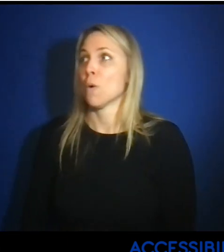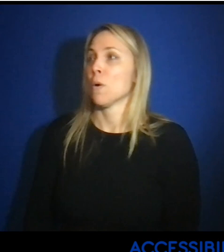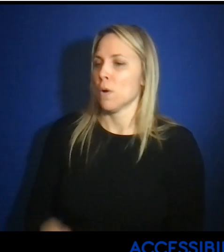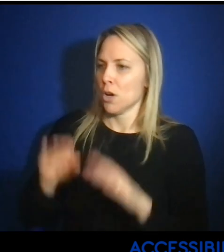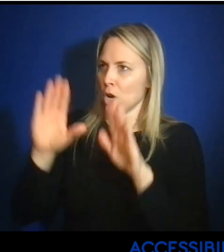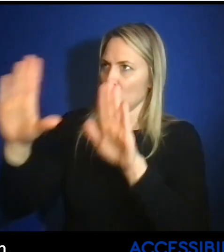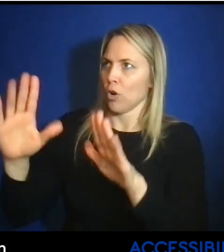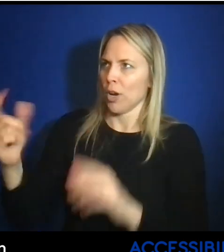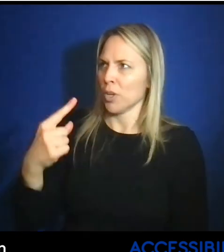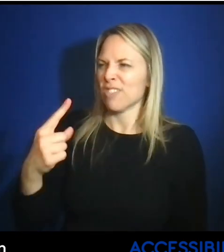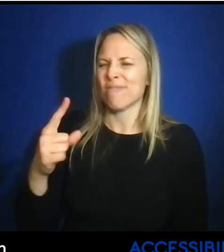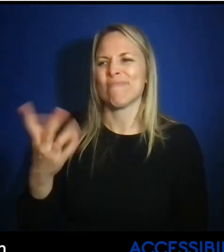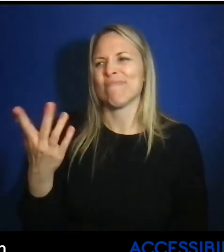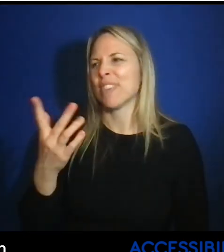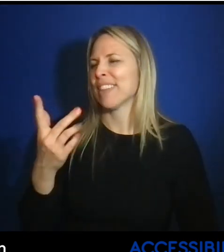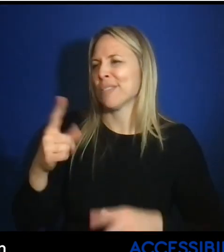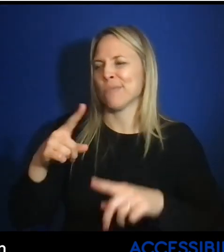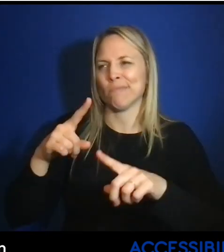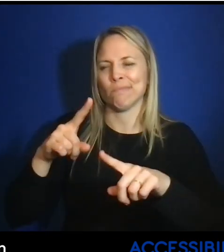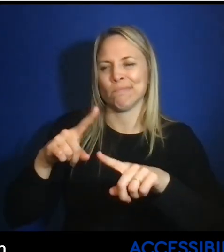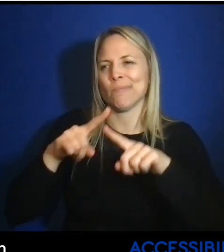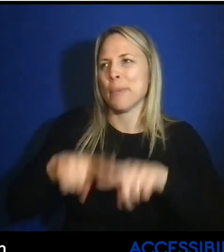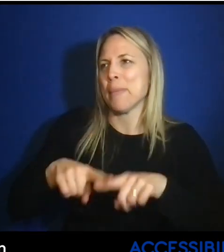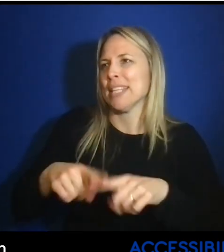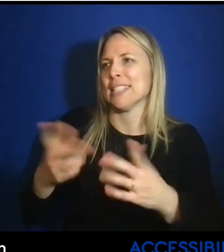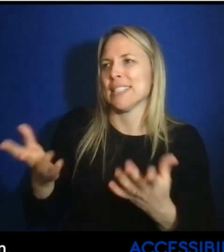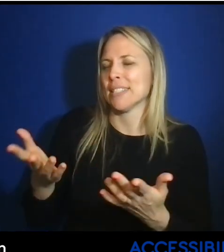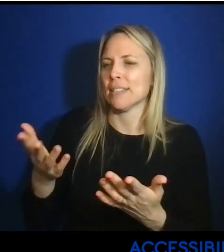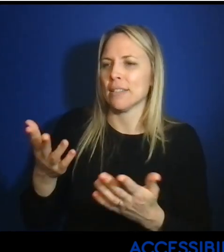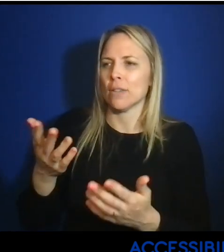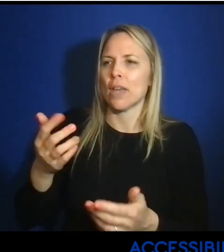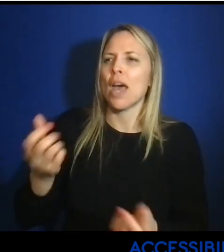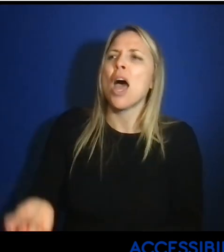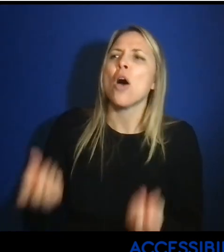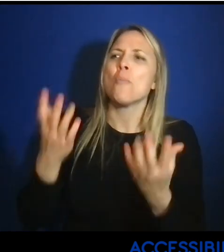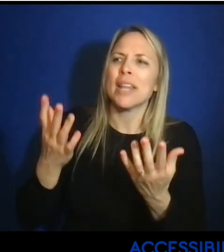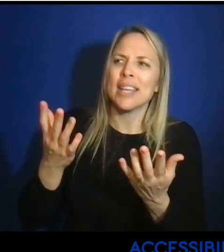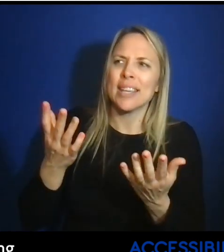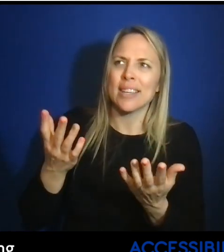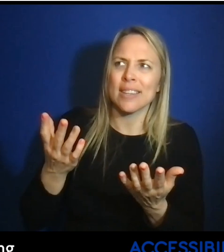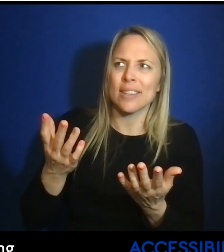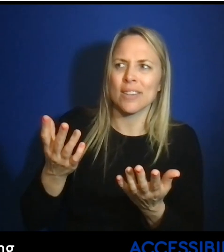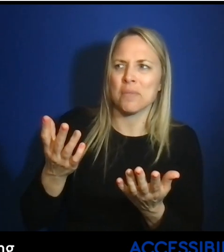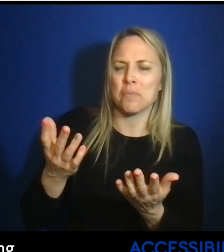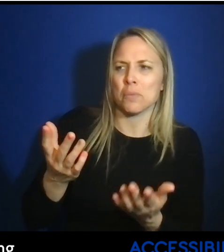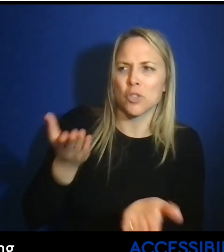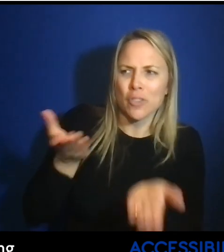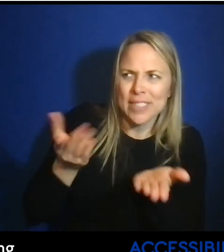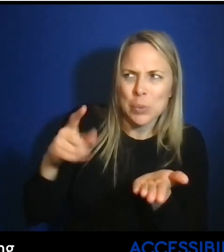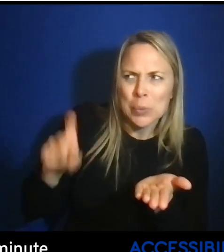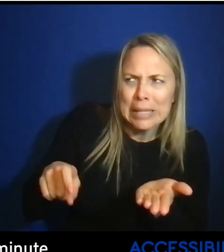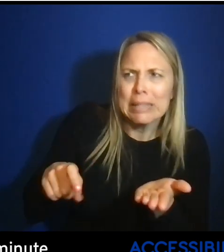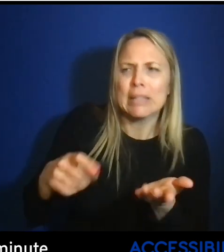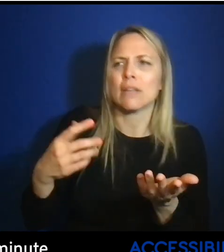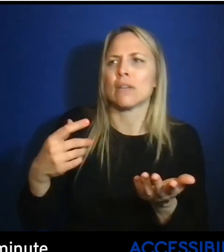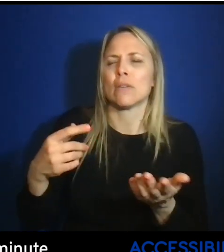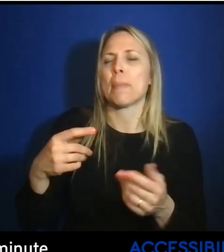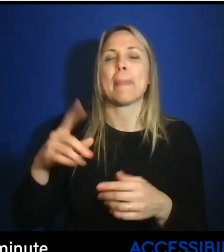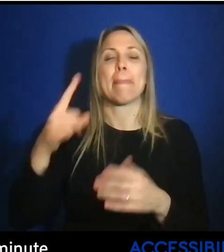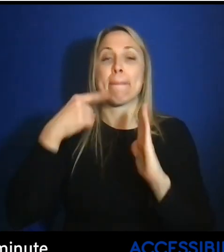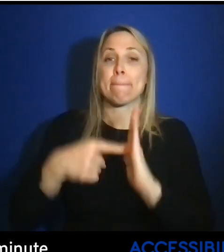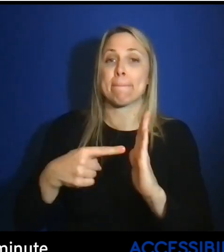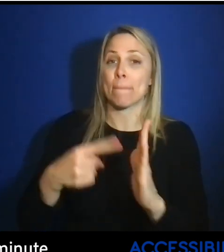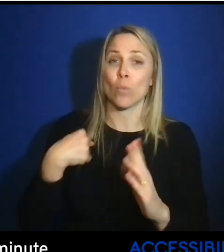That's a great question. I think it really depends on, of course, the volume or the scope of what you're needing. We can